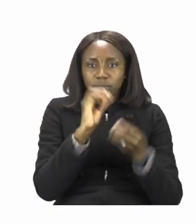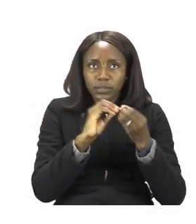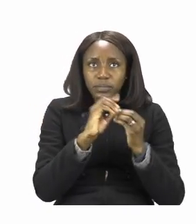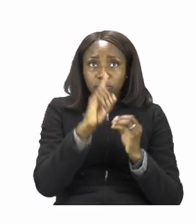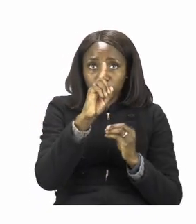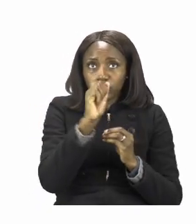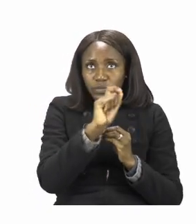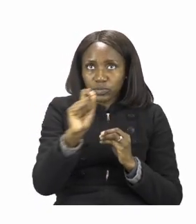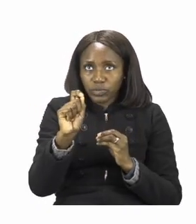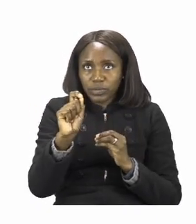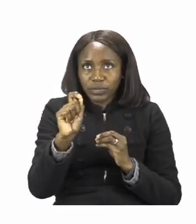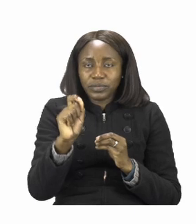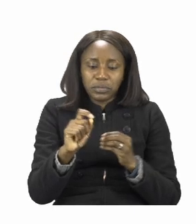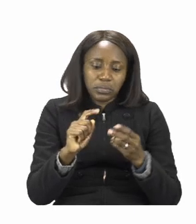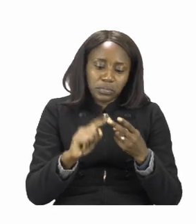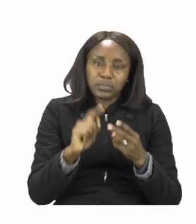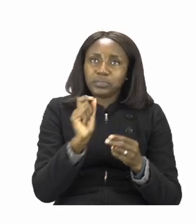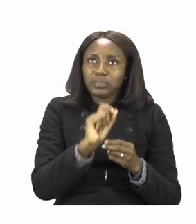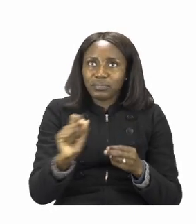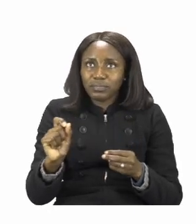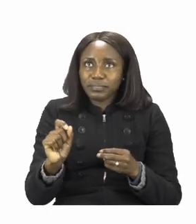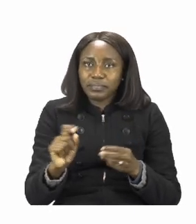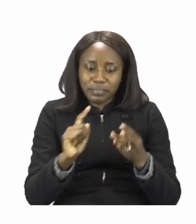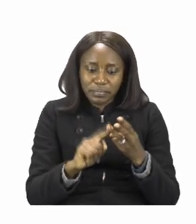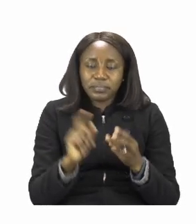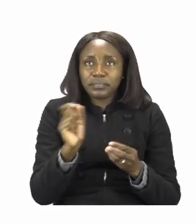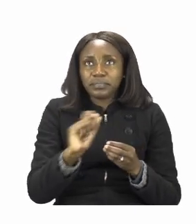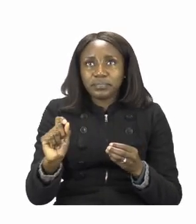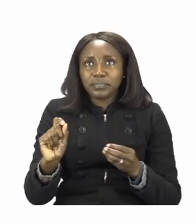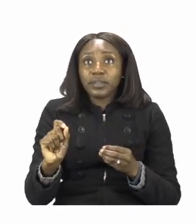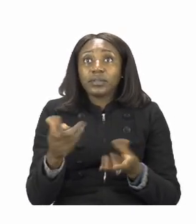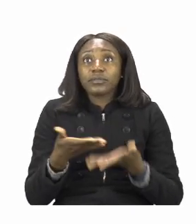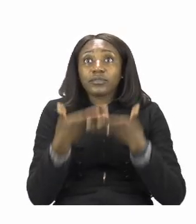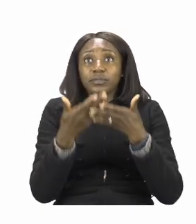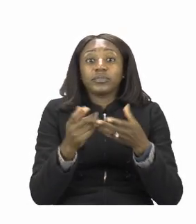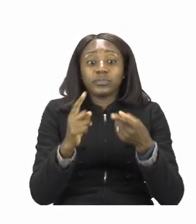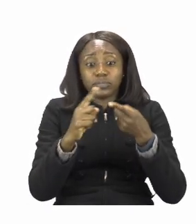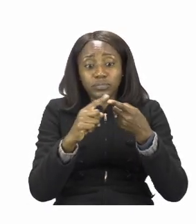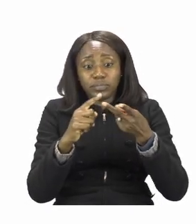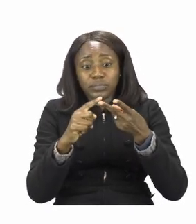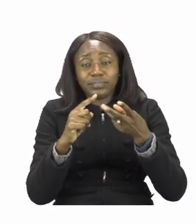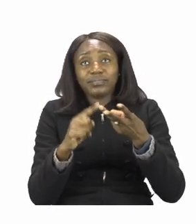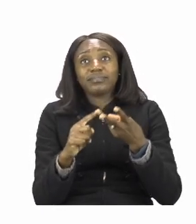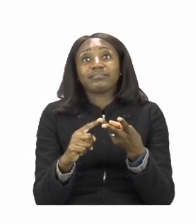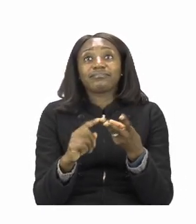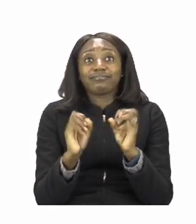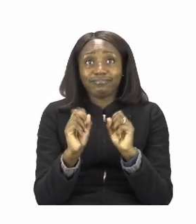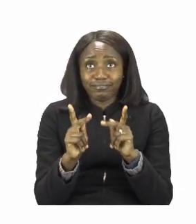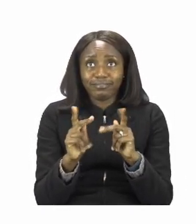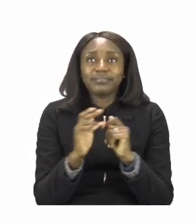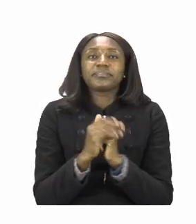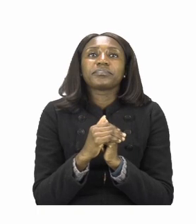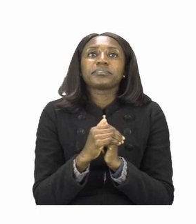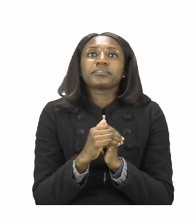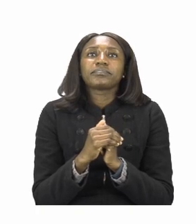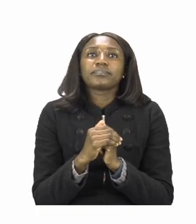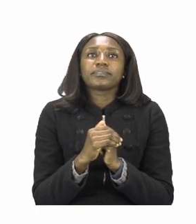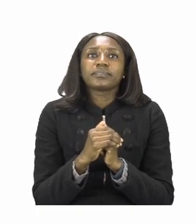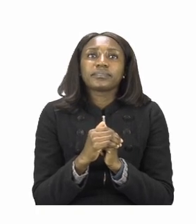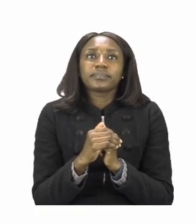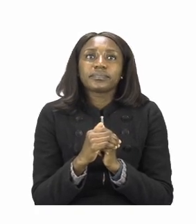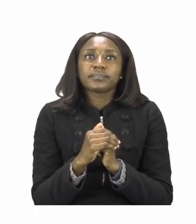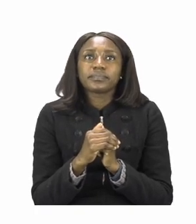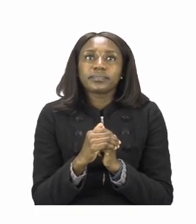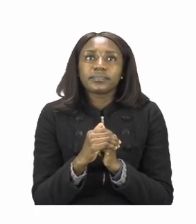So let's try and do the first three sentences together. Number two